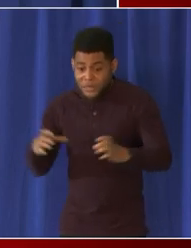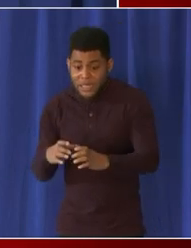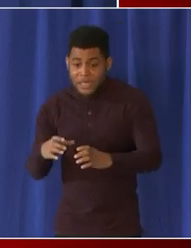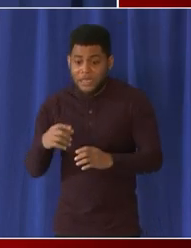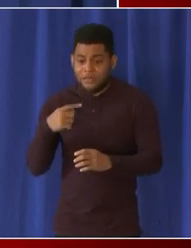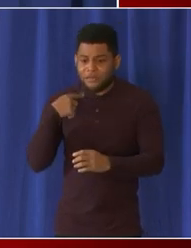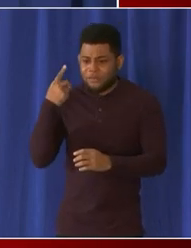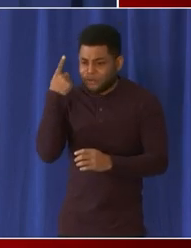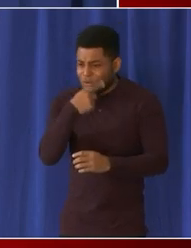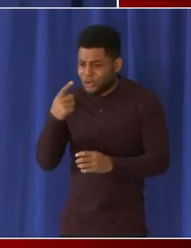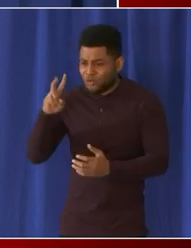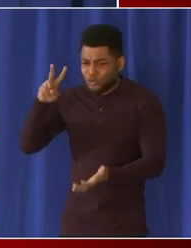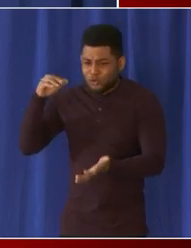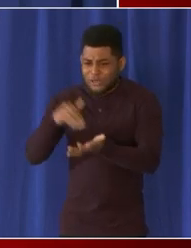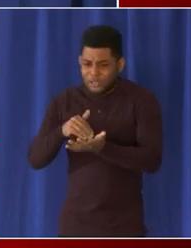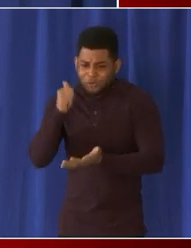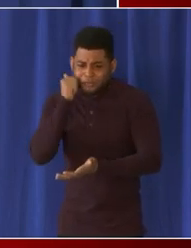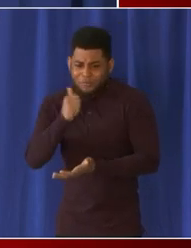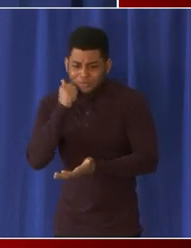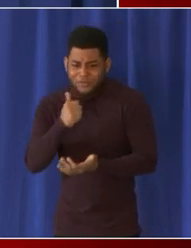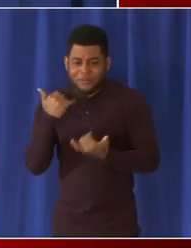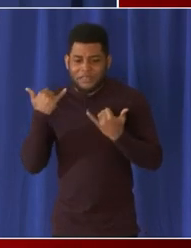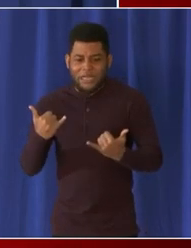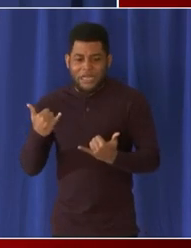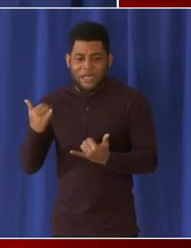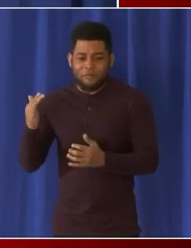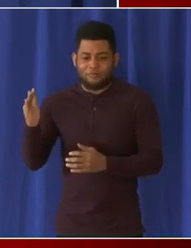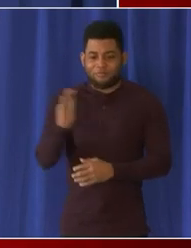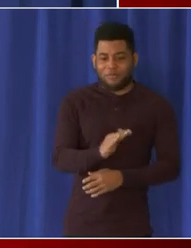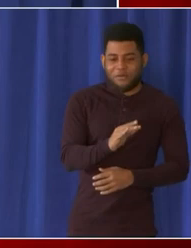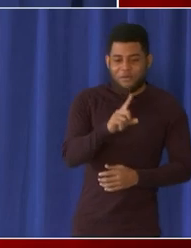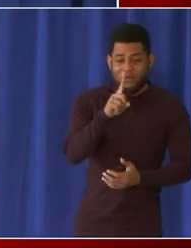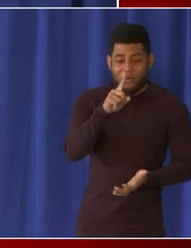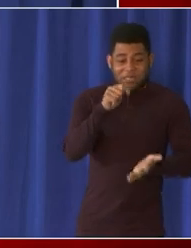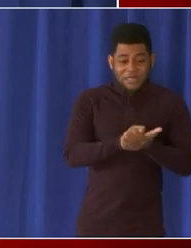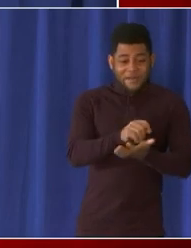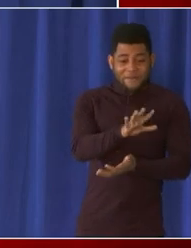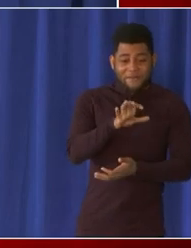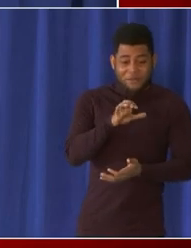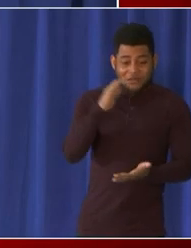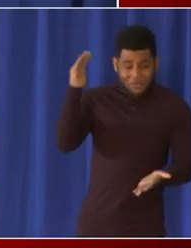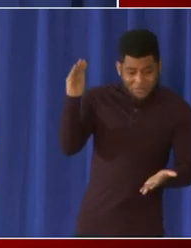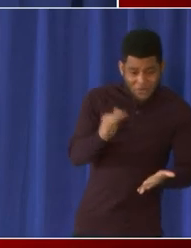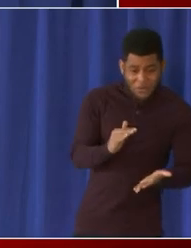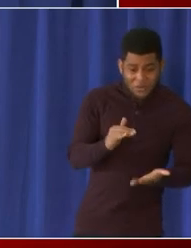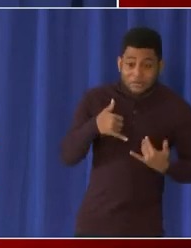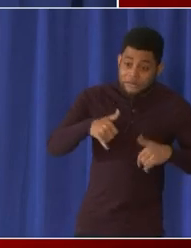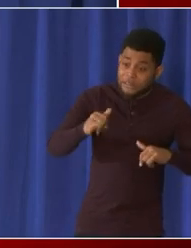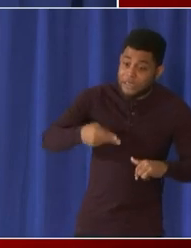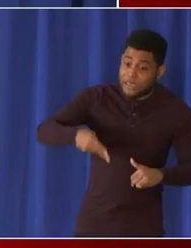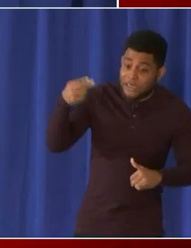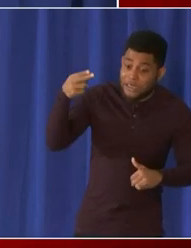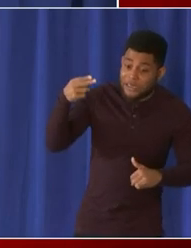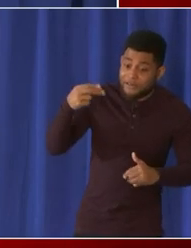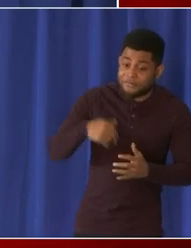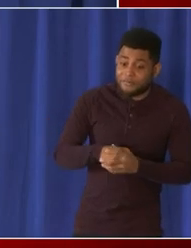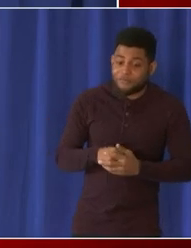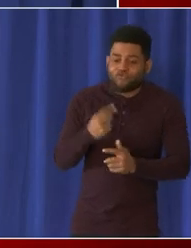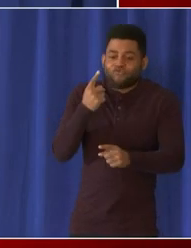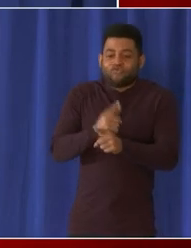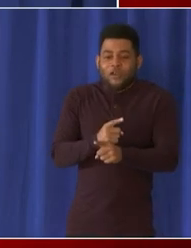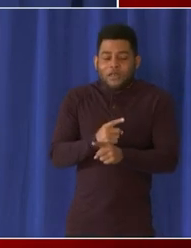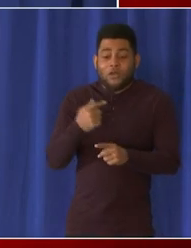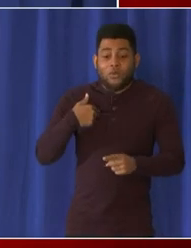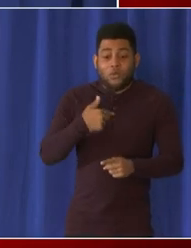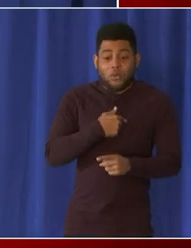1500 correct so that is something correct yep it is it's still high right and that's a lot and that's why we want to be optimistic about